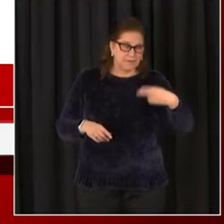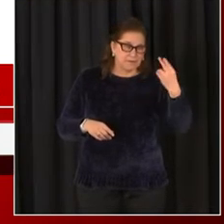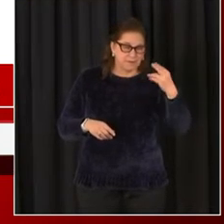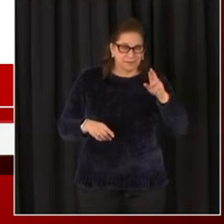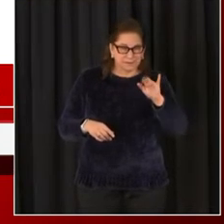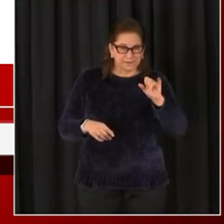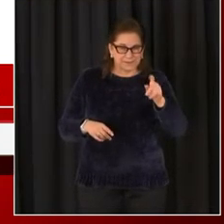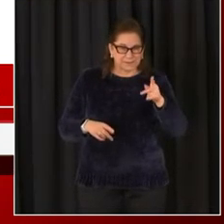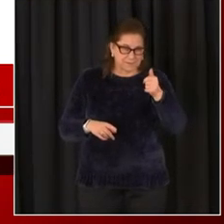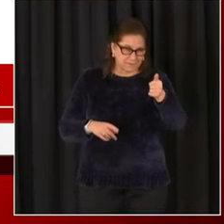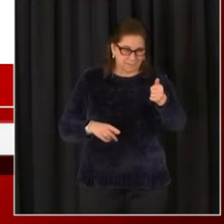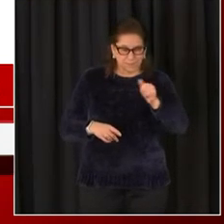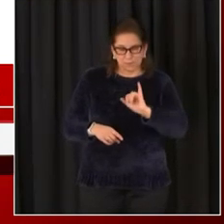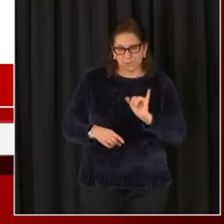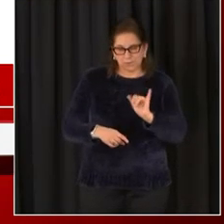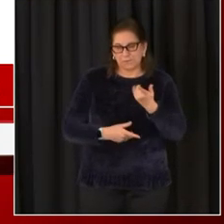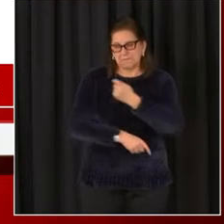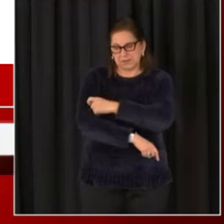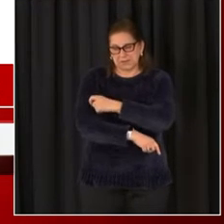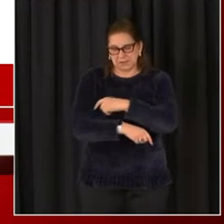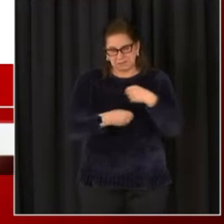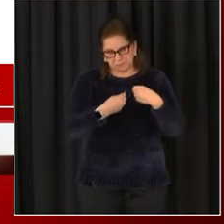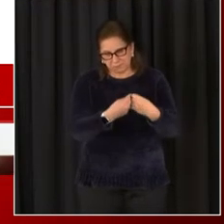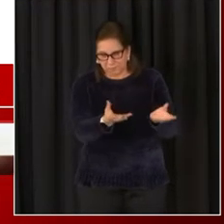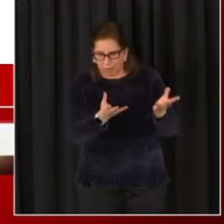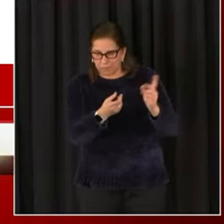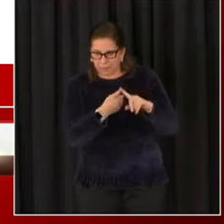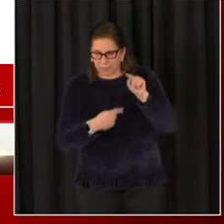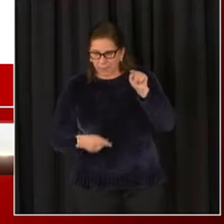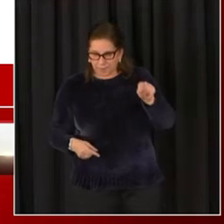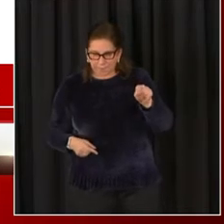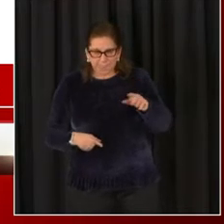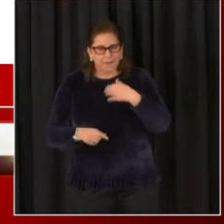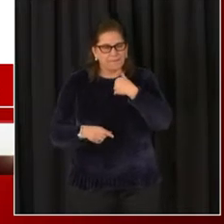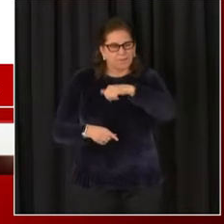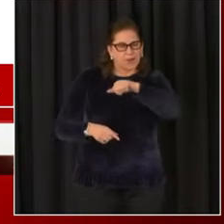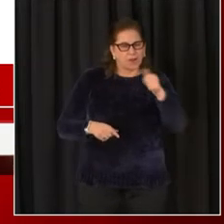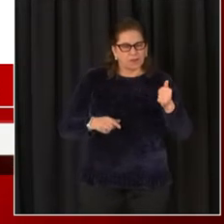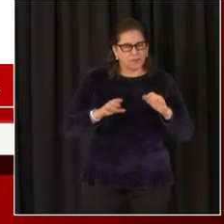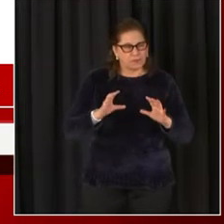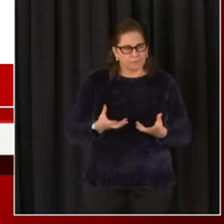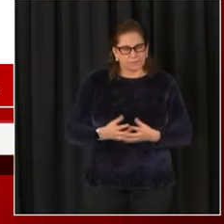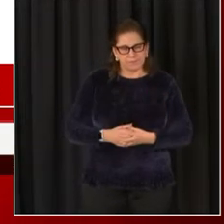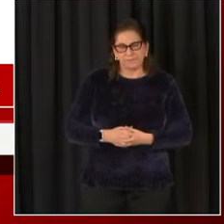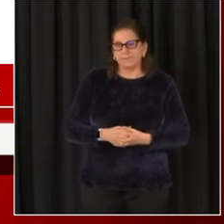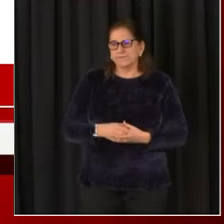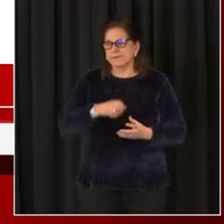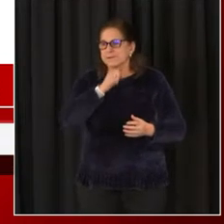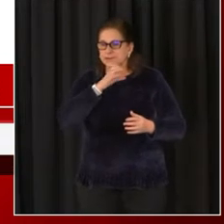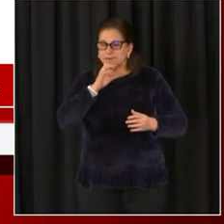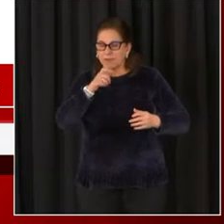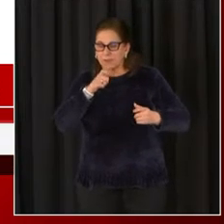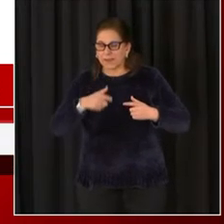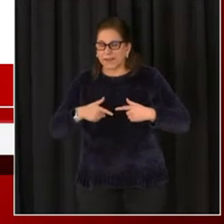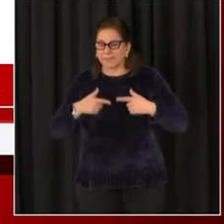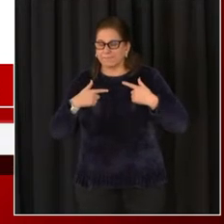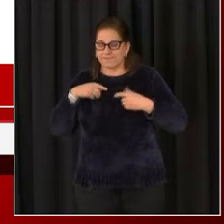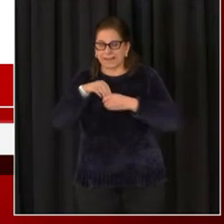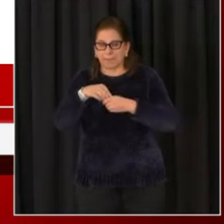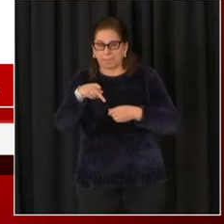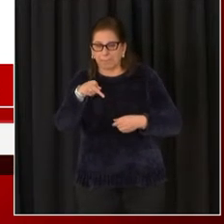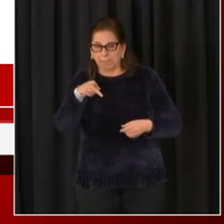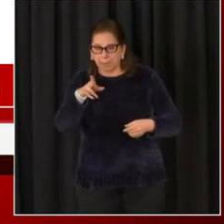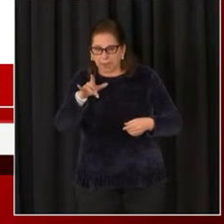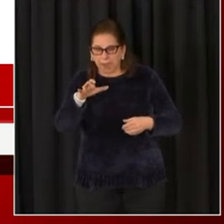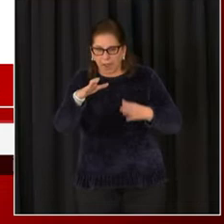able to receive vaccines voluntarily. Another group are seniors who live in public housing that are